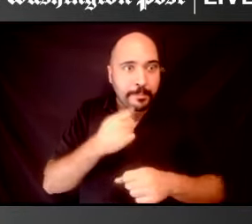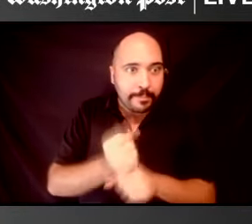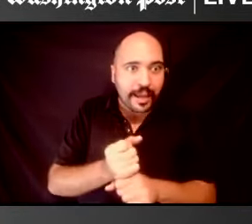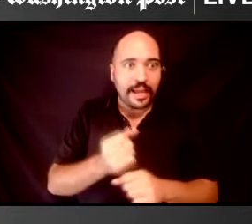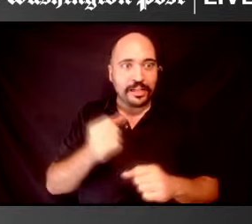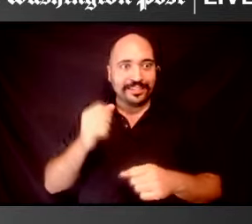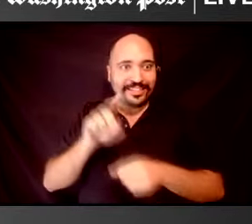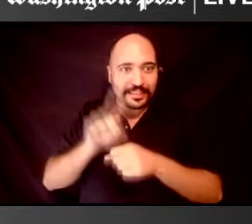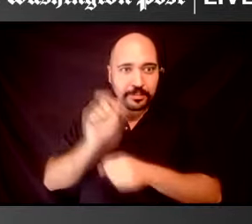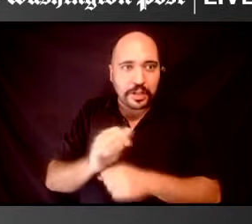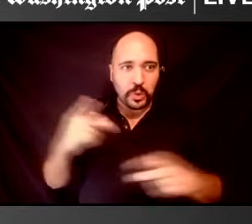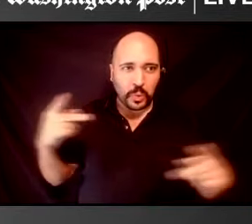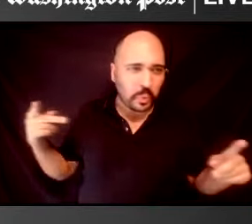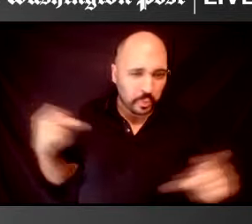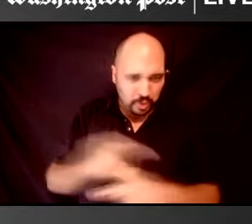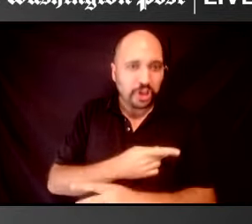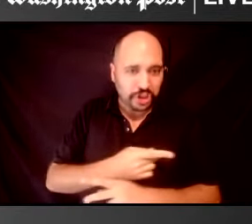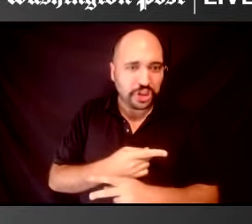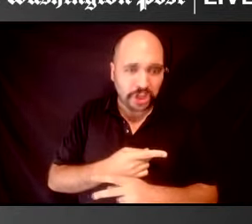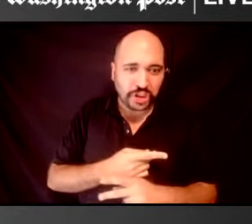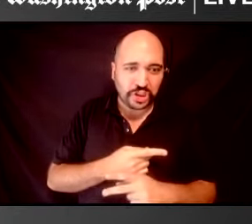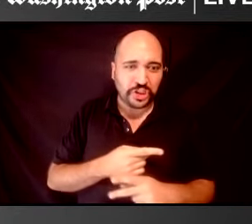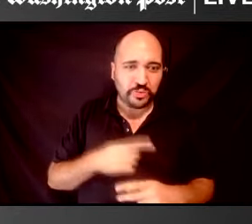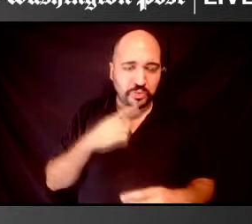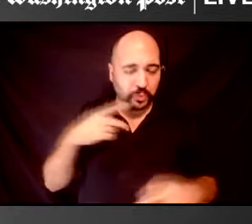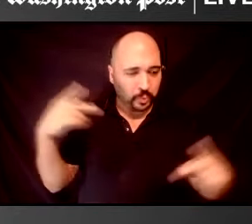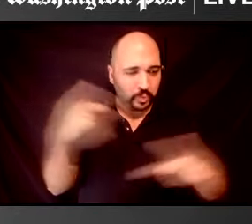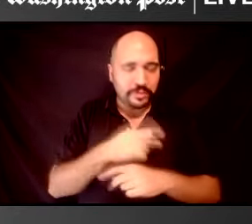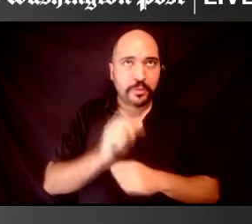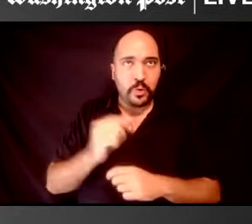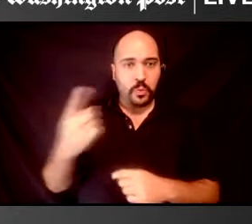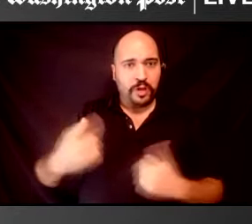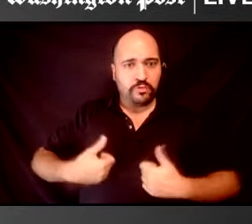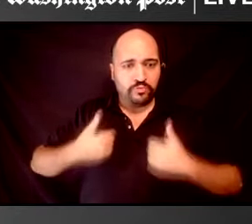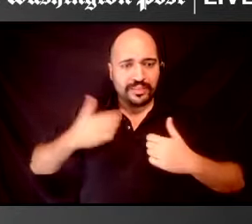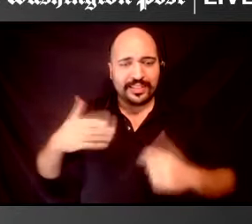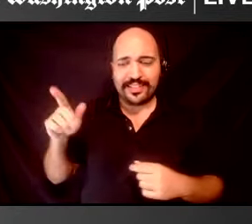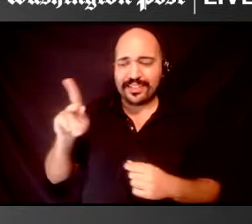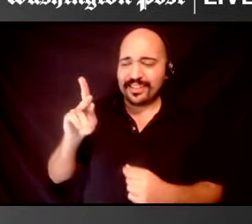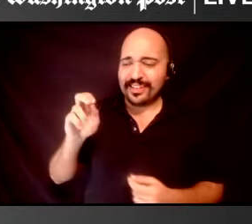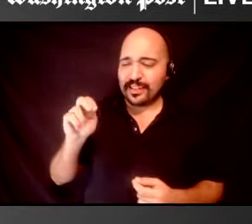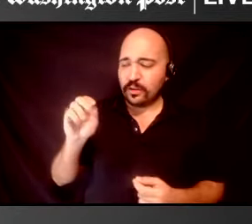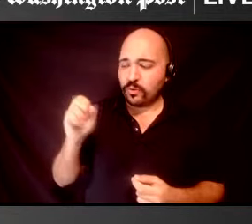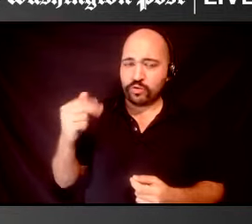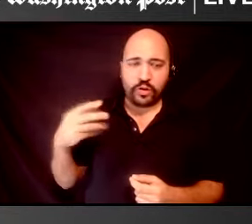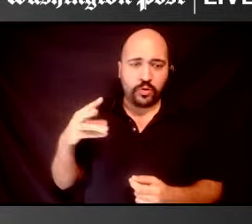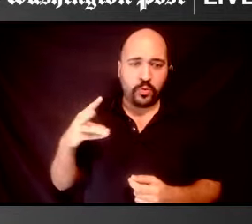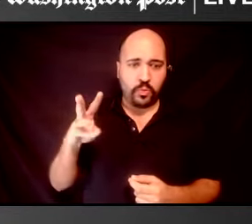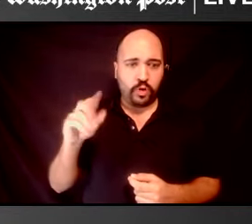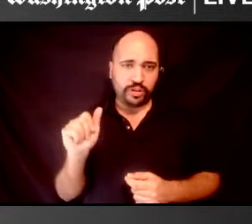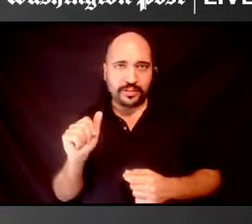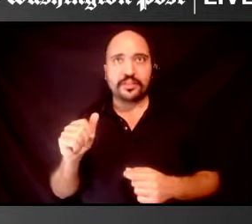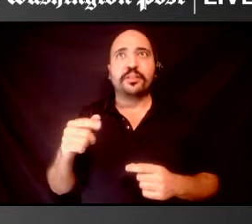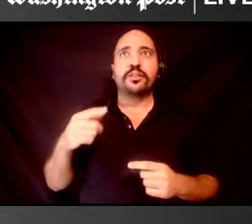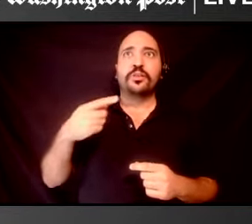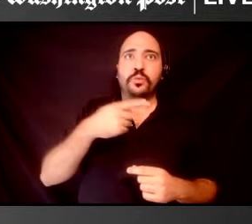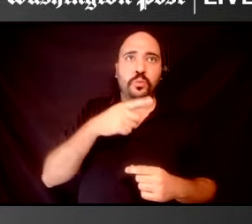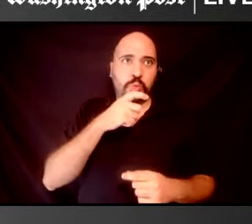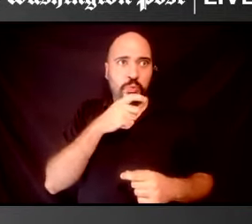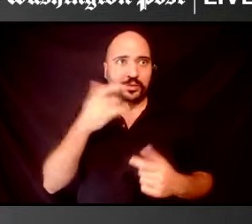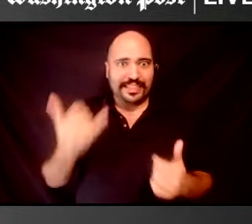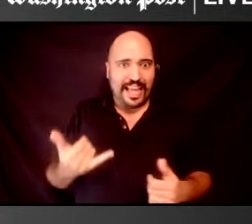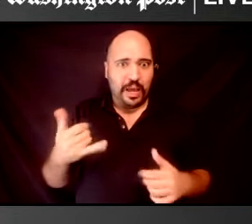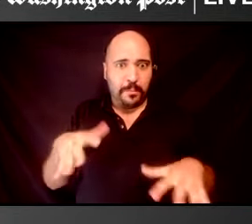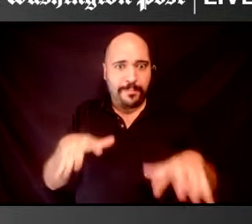You know, there was the resident of Kenosha, Wisconsin, Jacob Blake, who's now paralyzed from being shot by